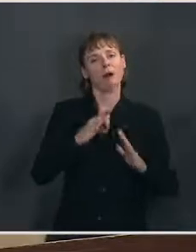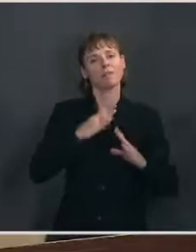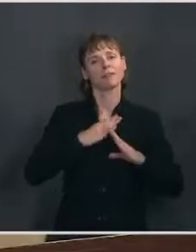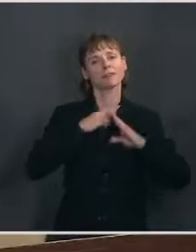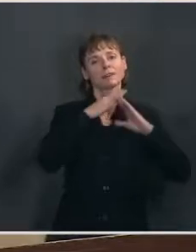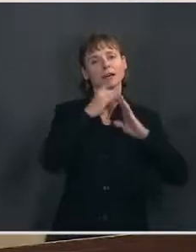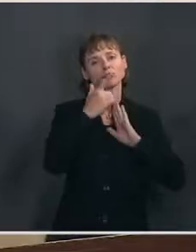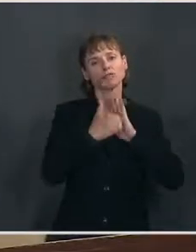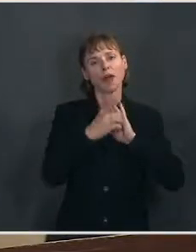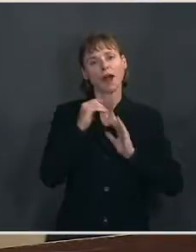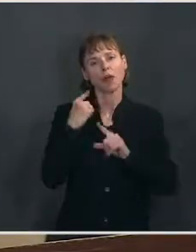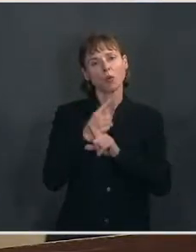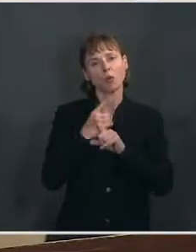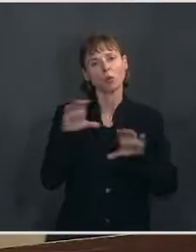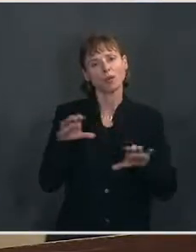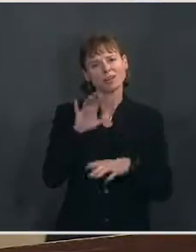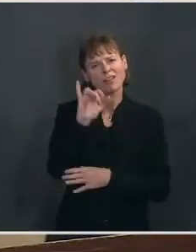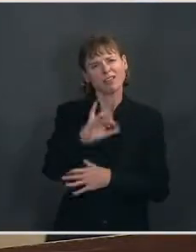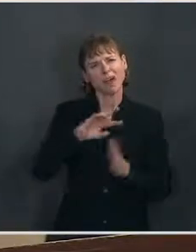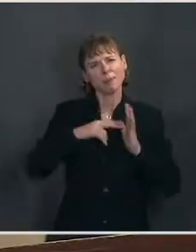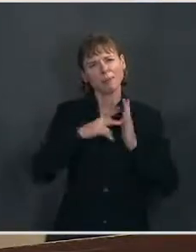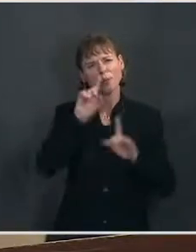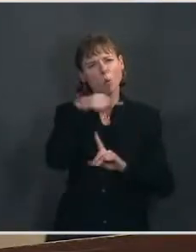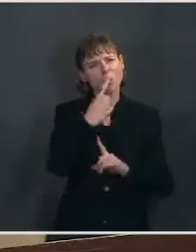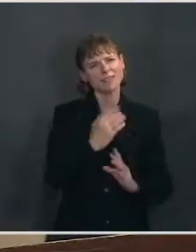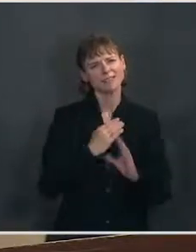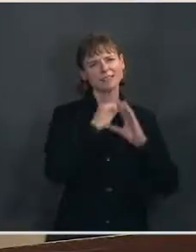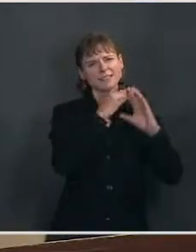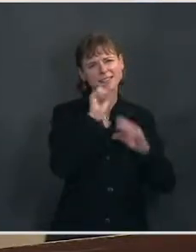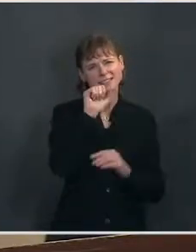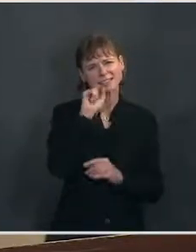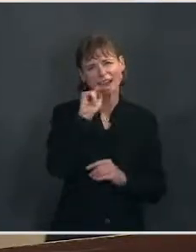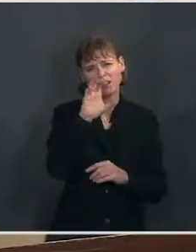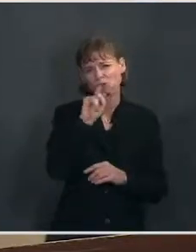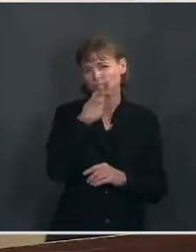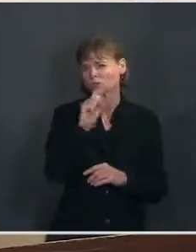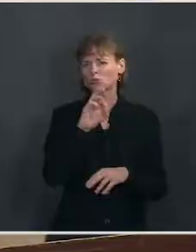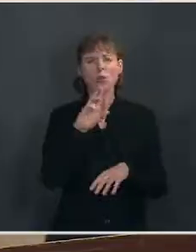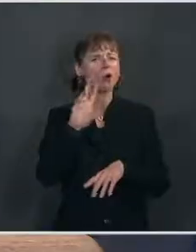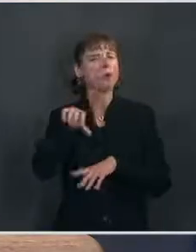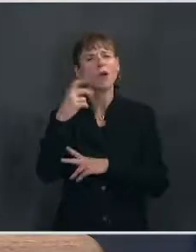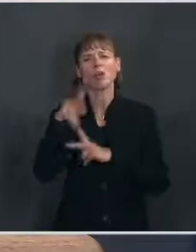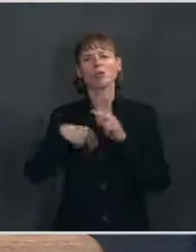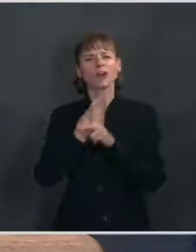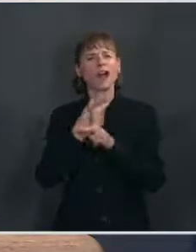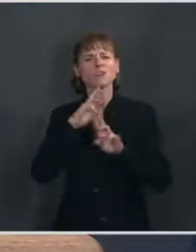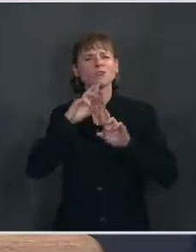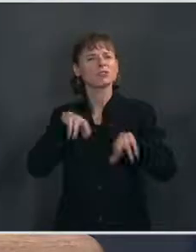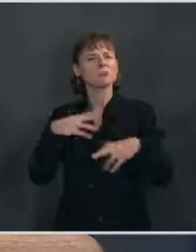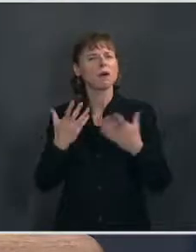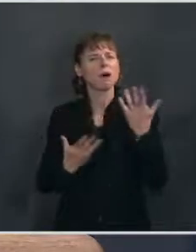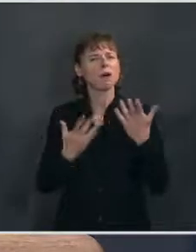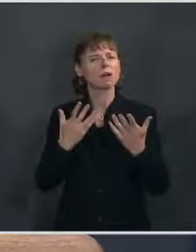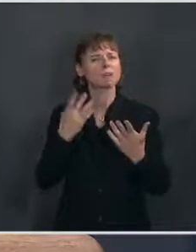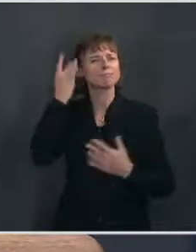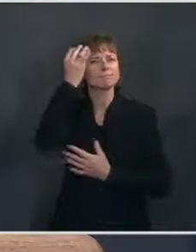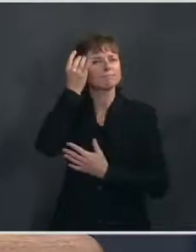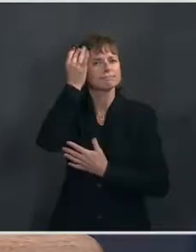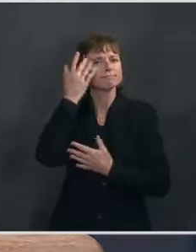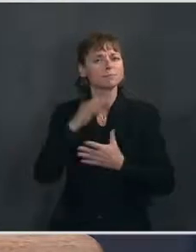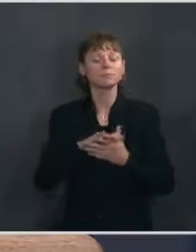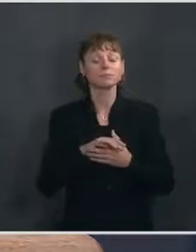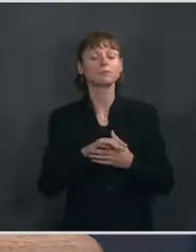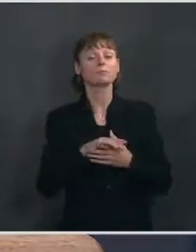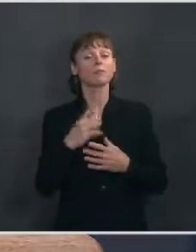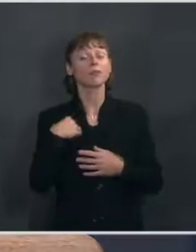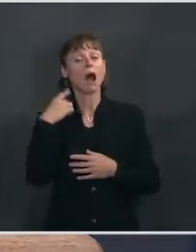Is the appropriate action related solely to sanctions? Or what other type of response may be on the table? Ms. Well, I think that's why that